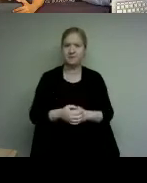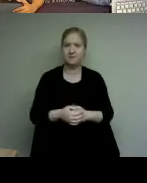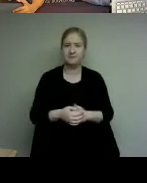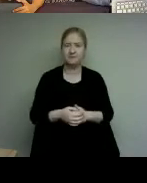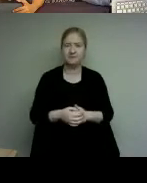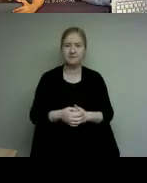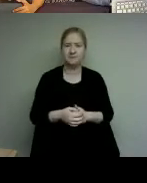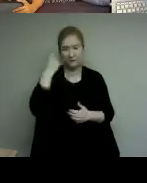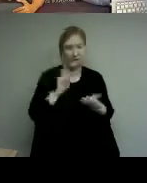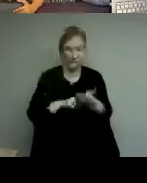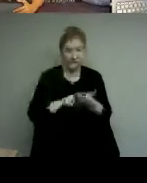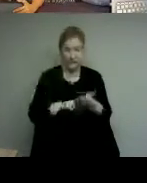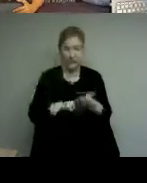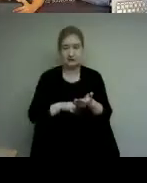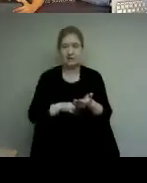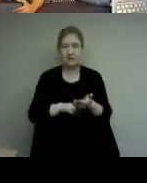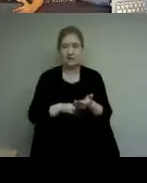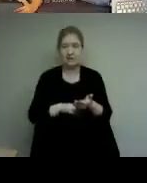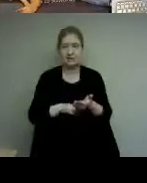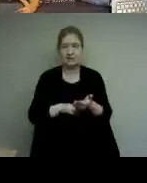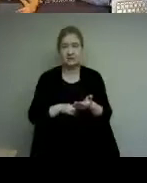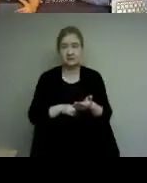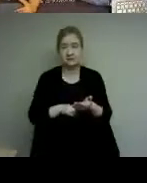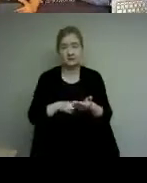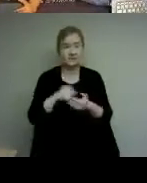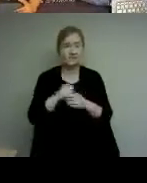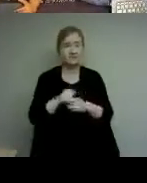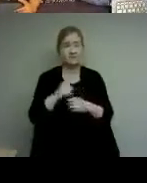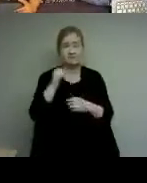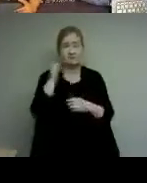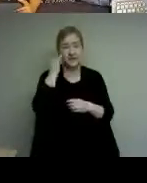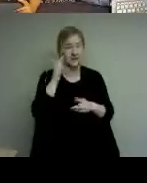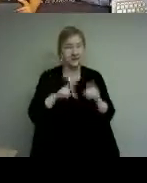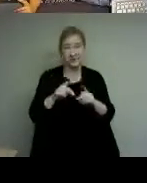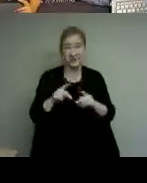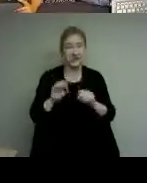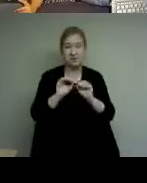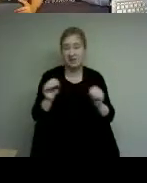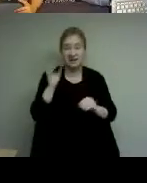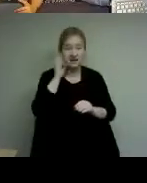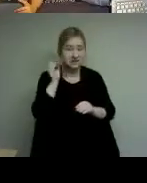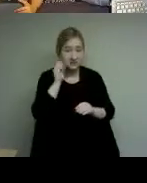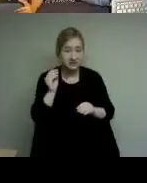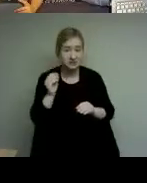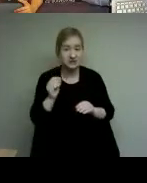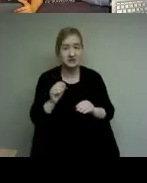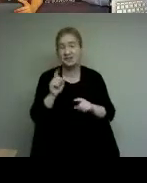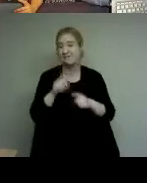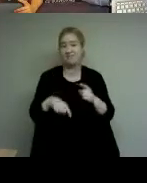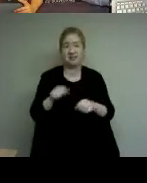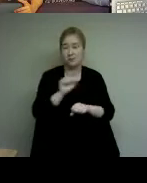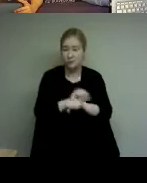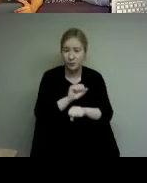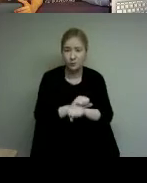somebody who have equipment they could have people that you don't have the experience that a mentor to teach you to me that was a recipe for failure